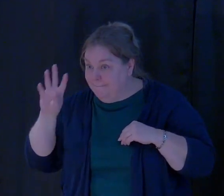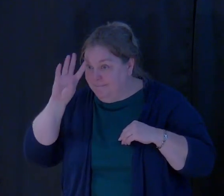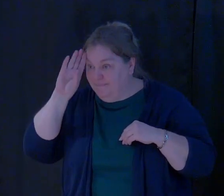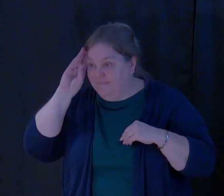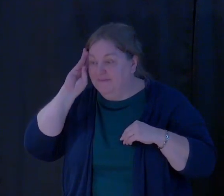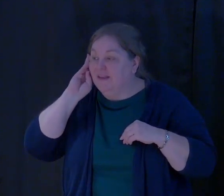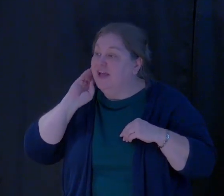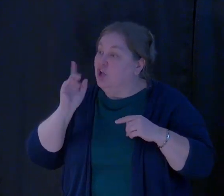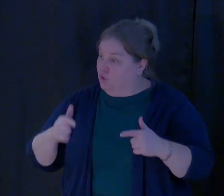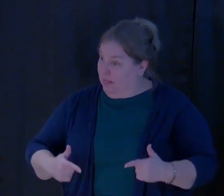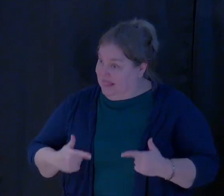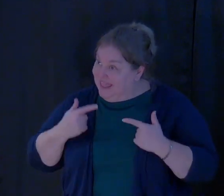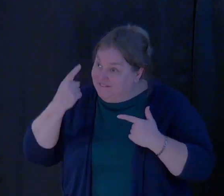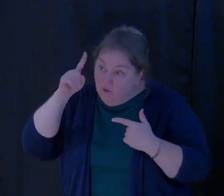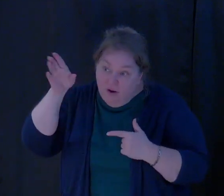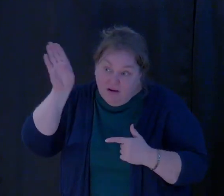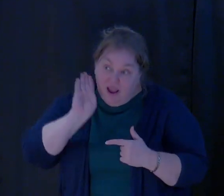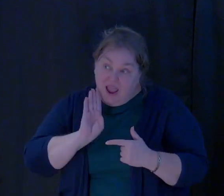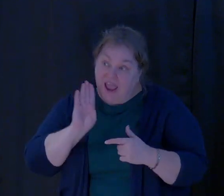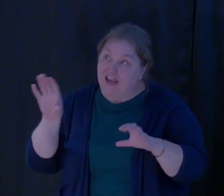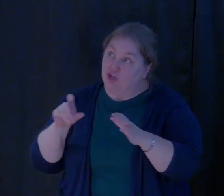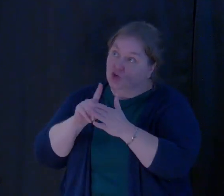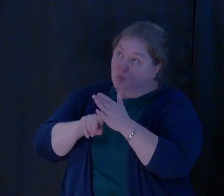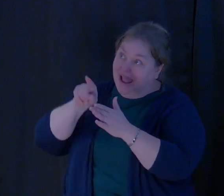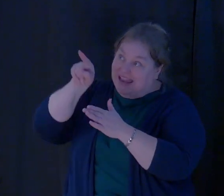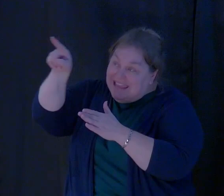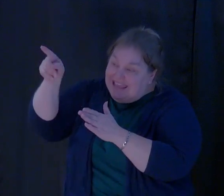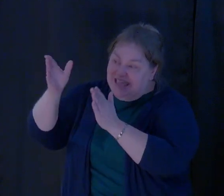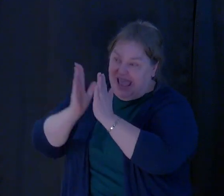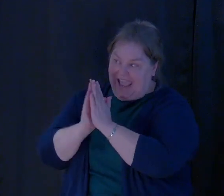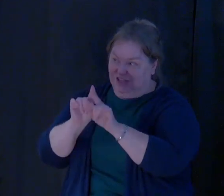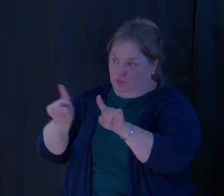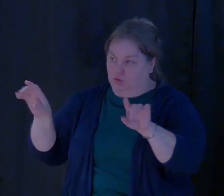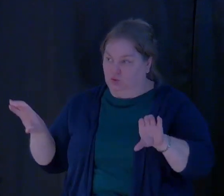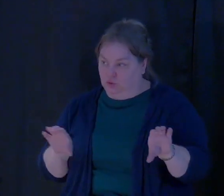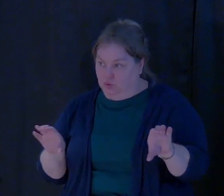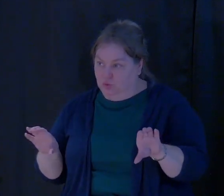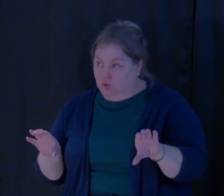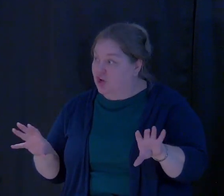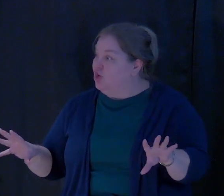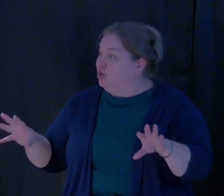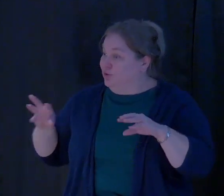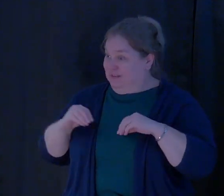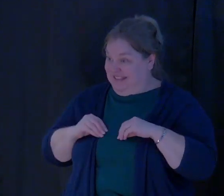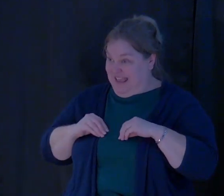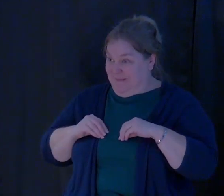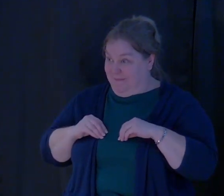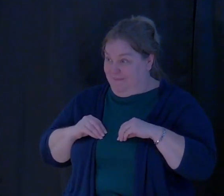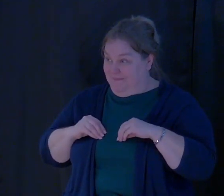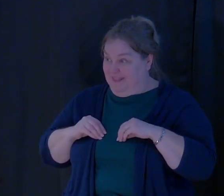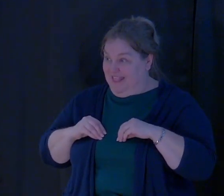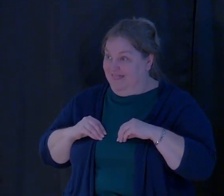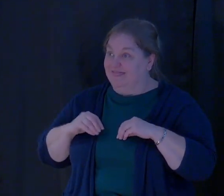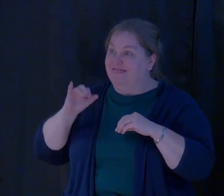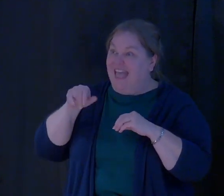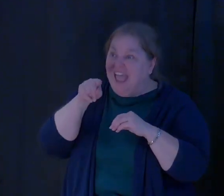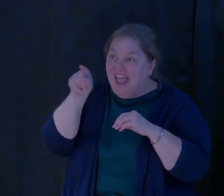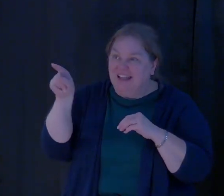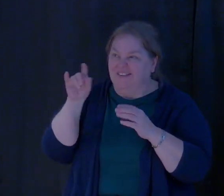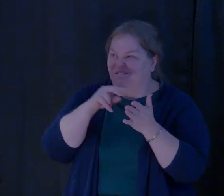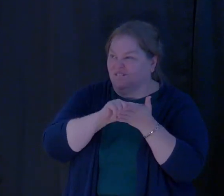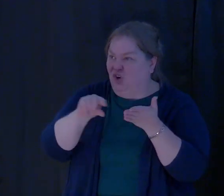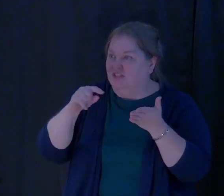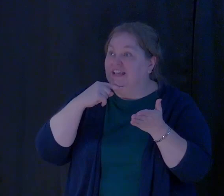and live for God and do what he's asked us to do? Do we accept it because the end of this verse says that we should be